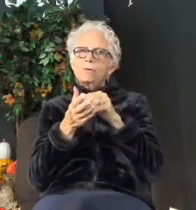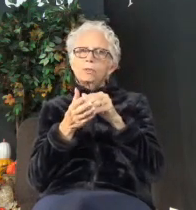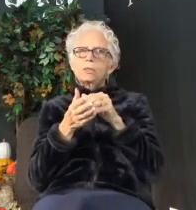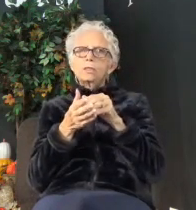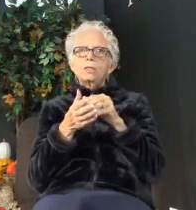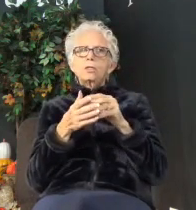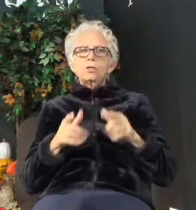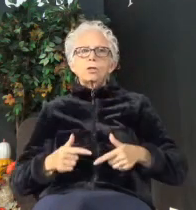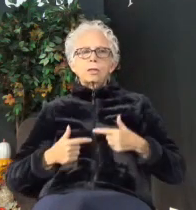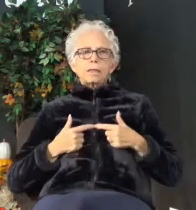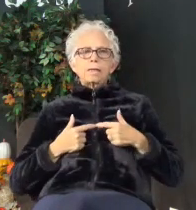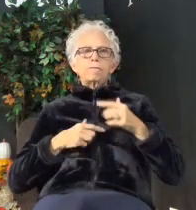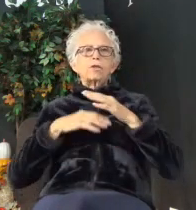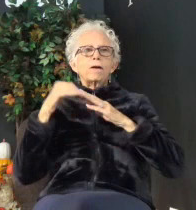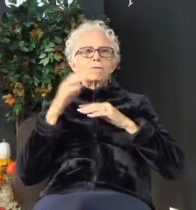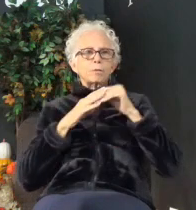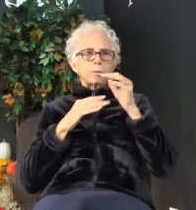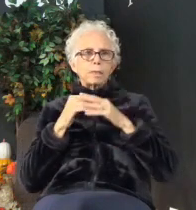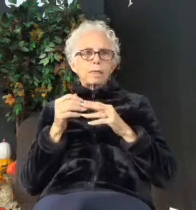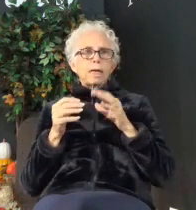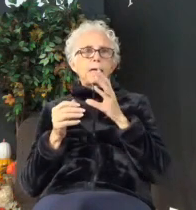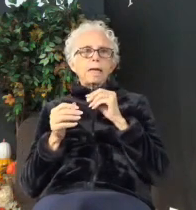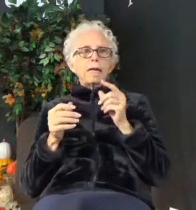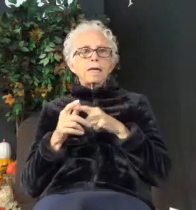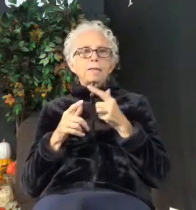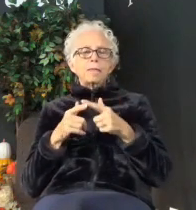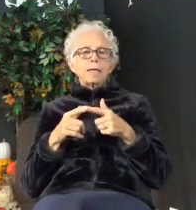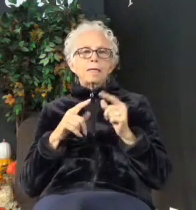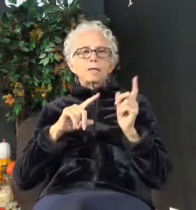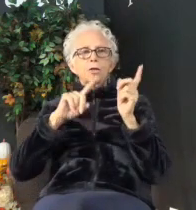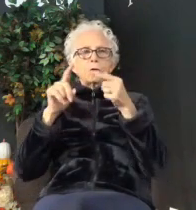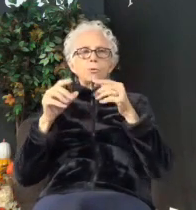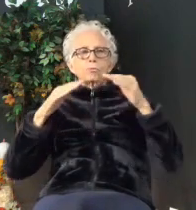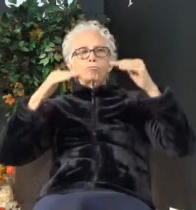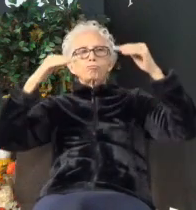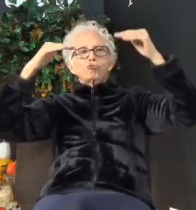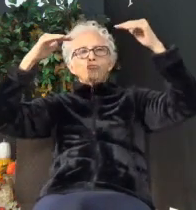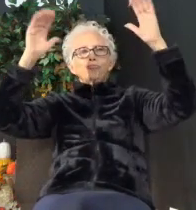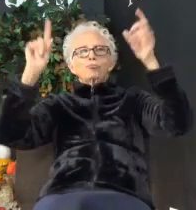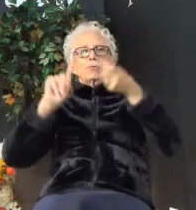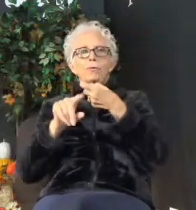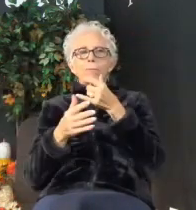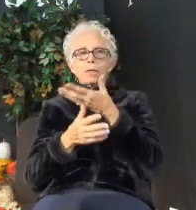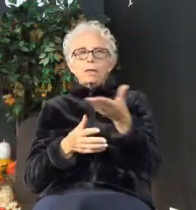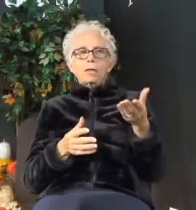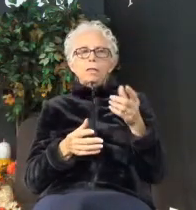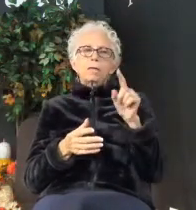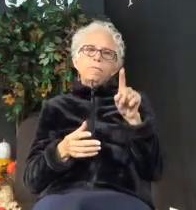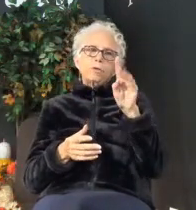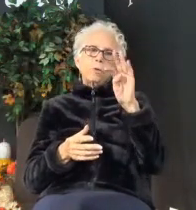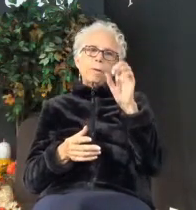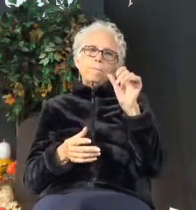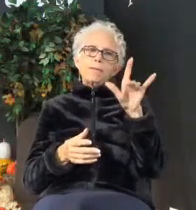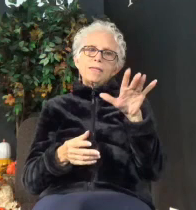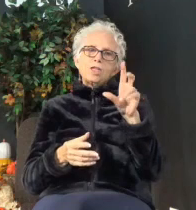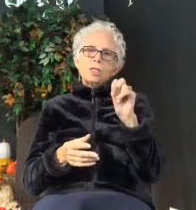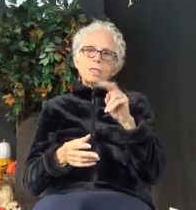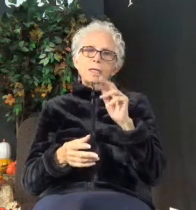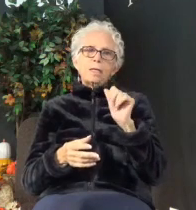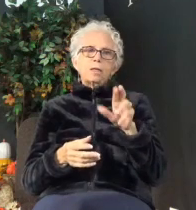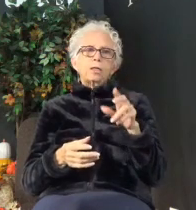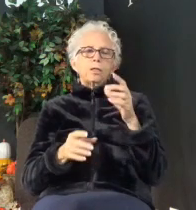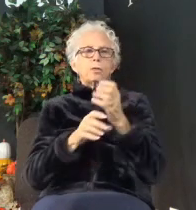to live comfortably. And then it just kind of goes up from there. If you're like a millionaire, you know, you made your first